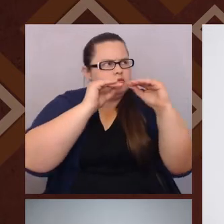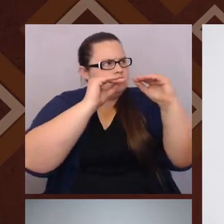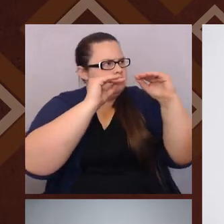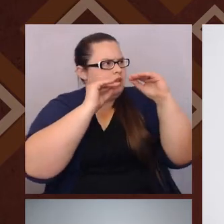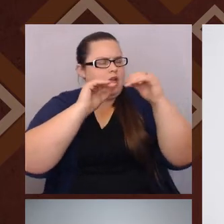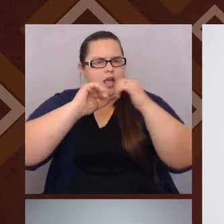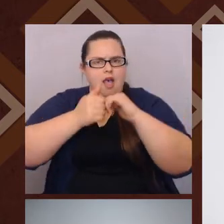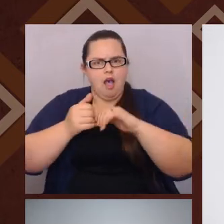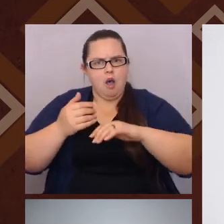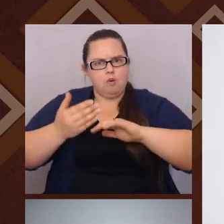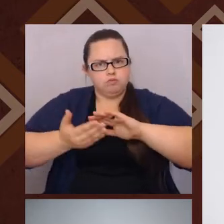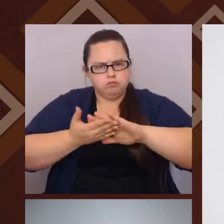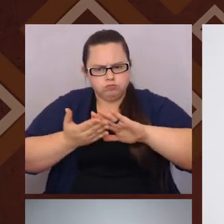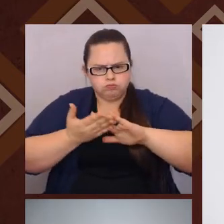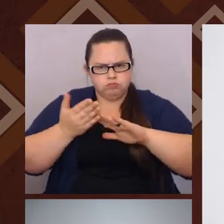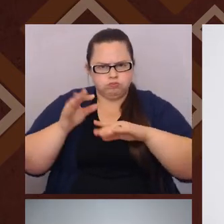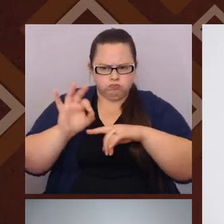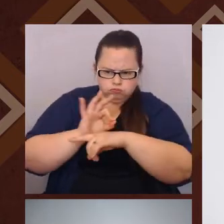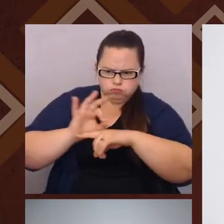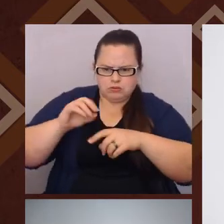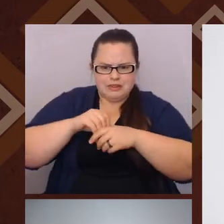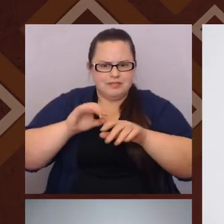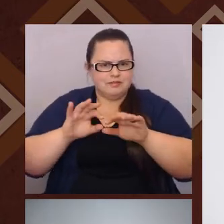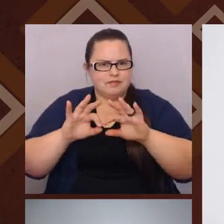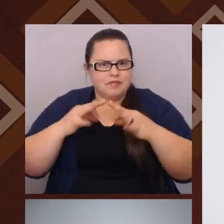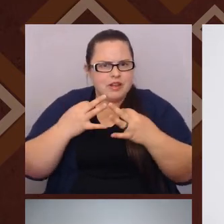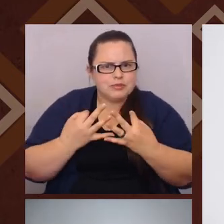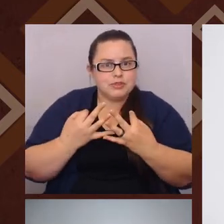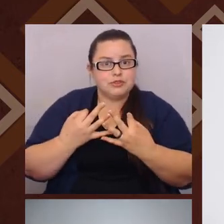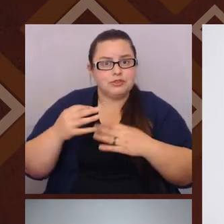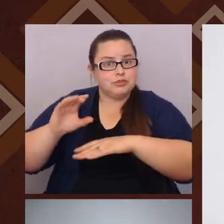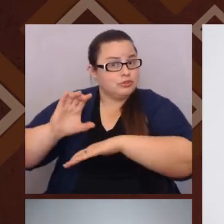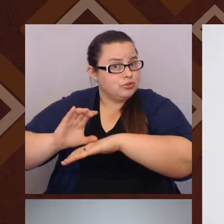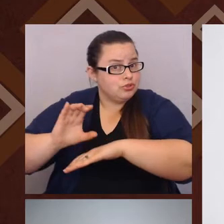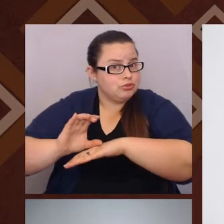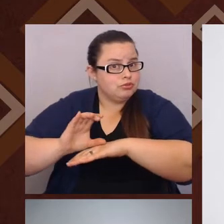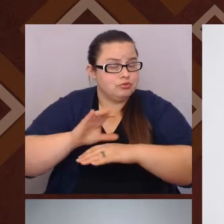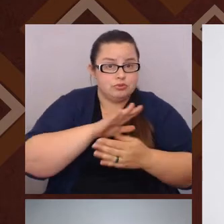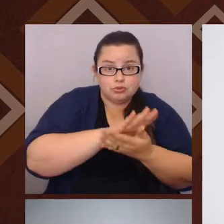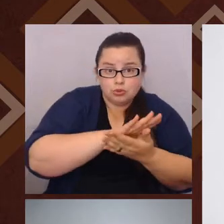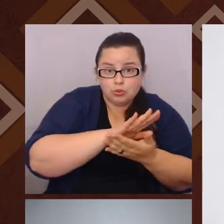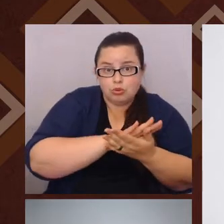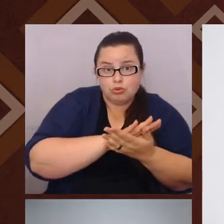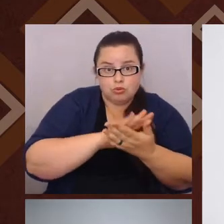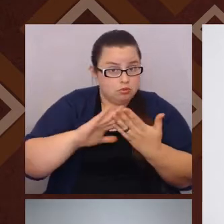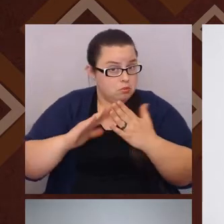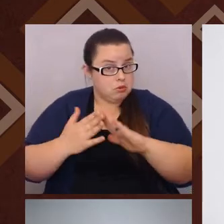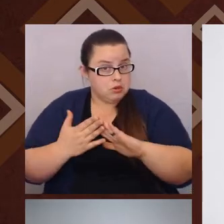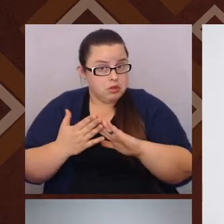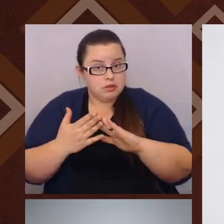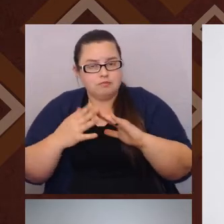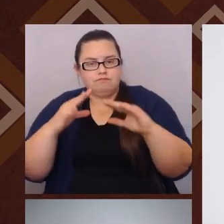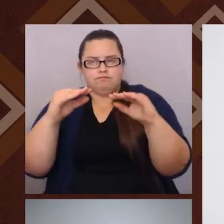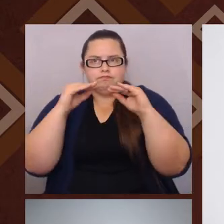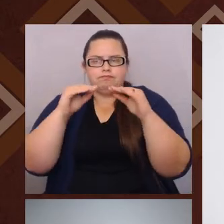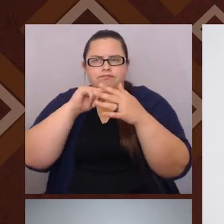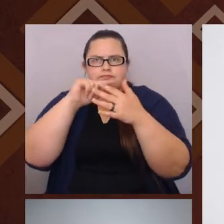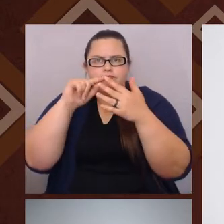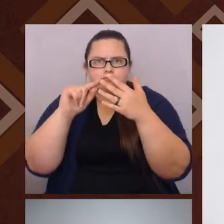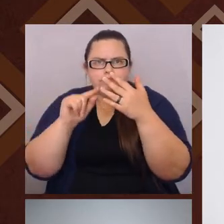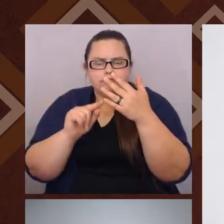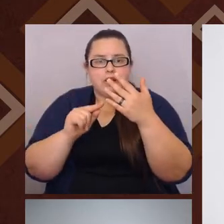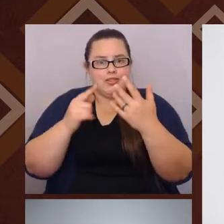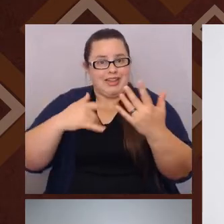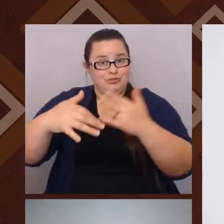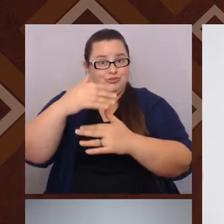Right. In your family, in your church, in your school, in your community. And the socialization process often starts with the